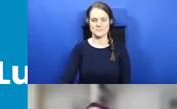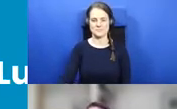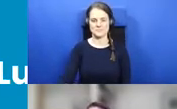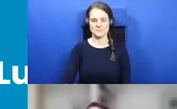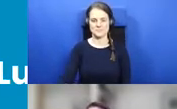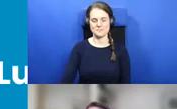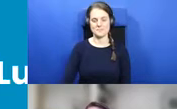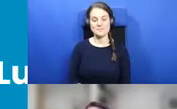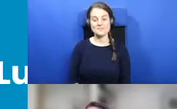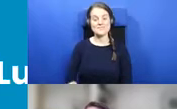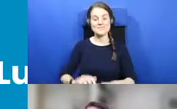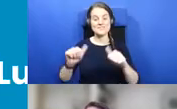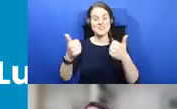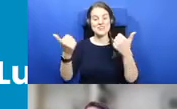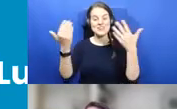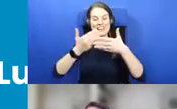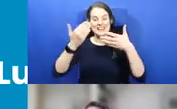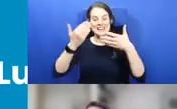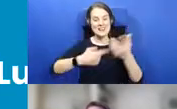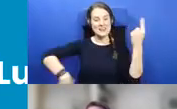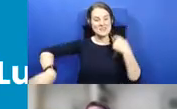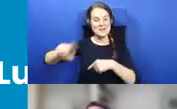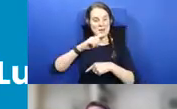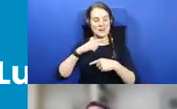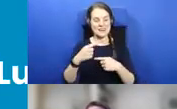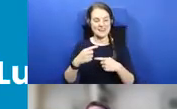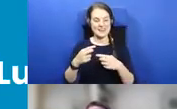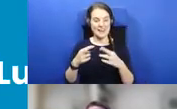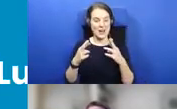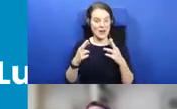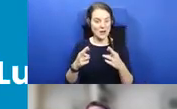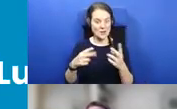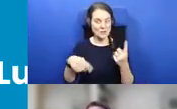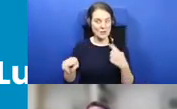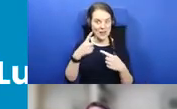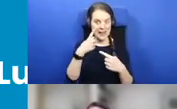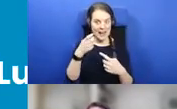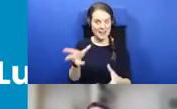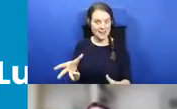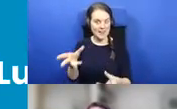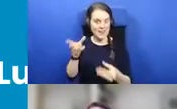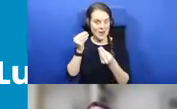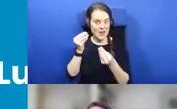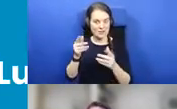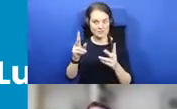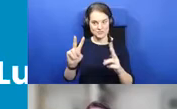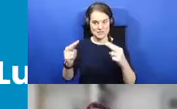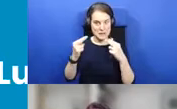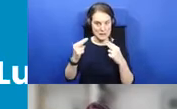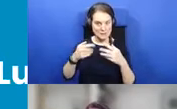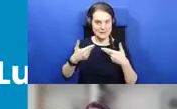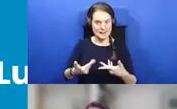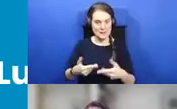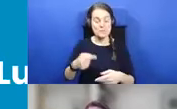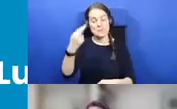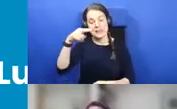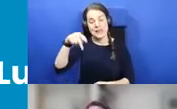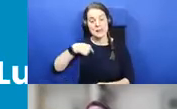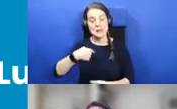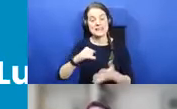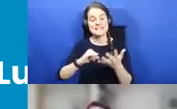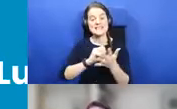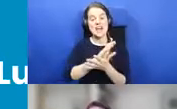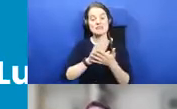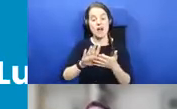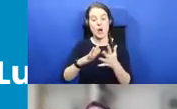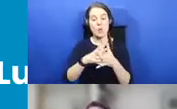Good evening everyone, I hope everyone can hear me tonight. My name is Sarah Williams, I'm the